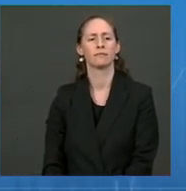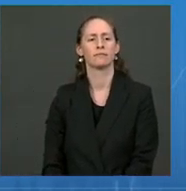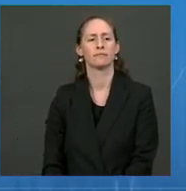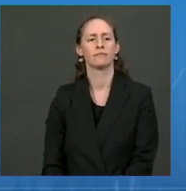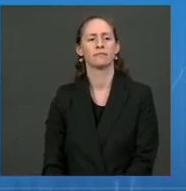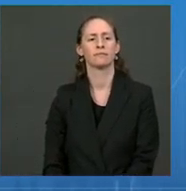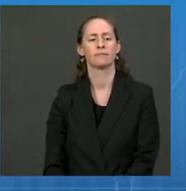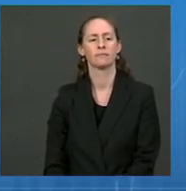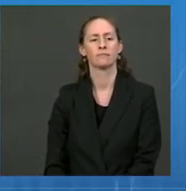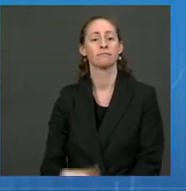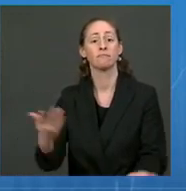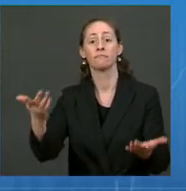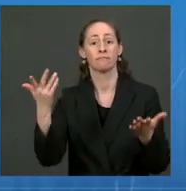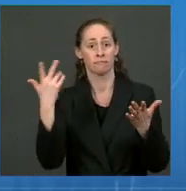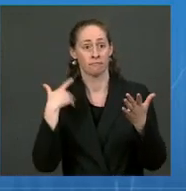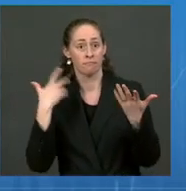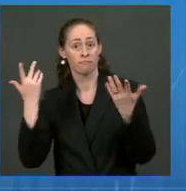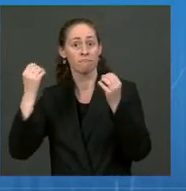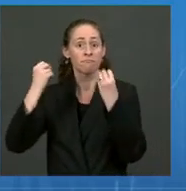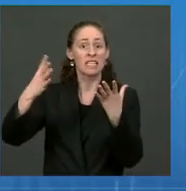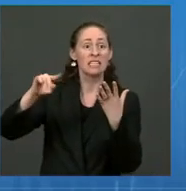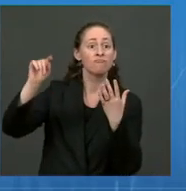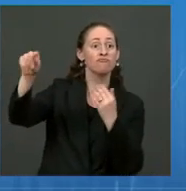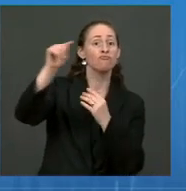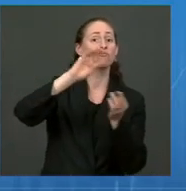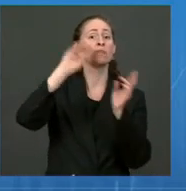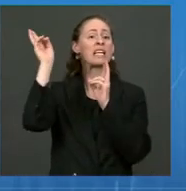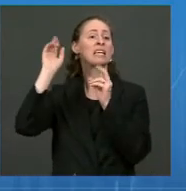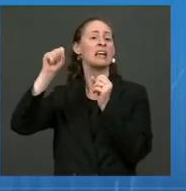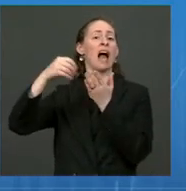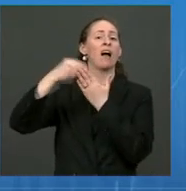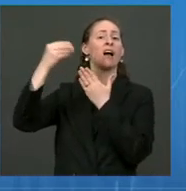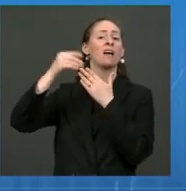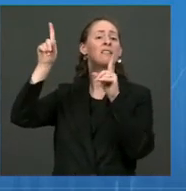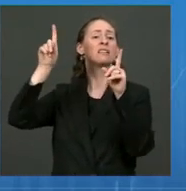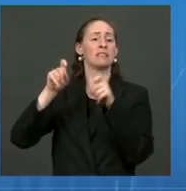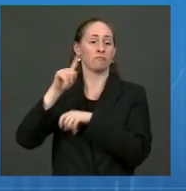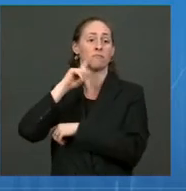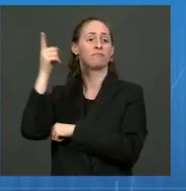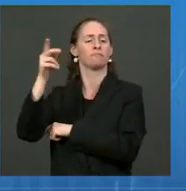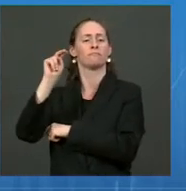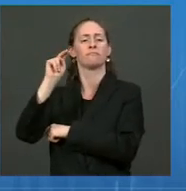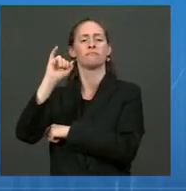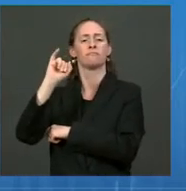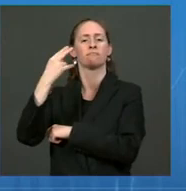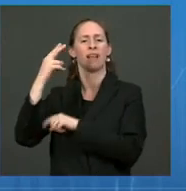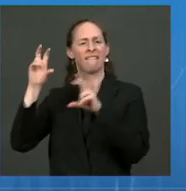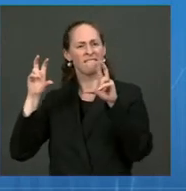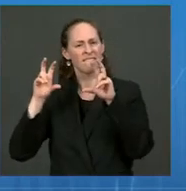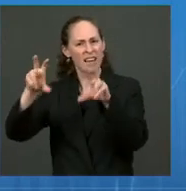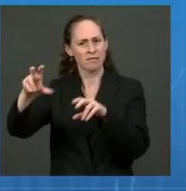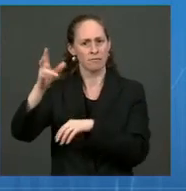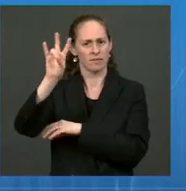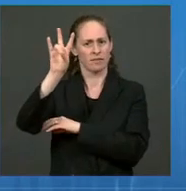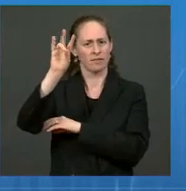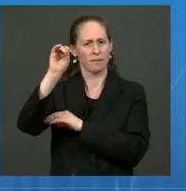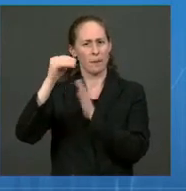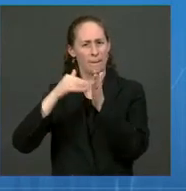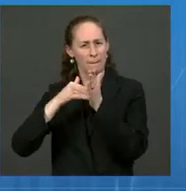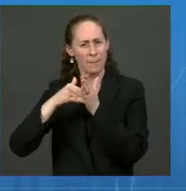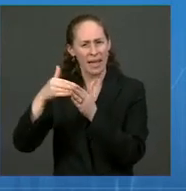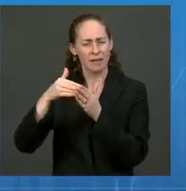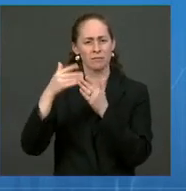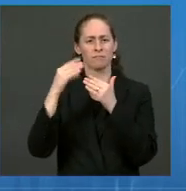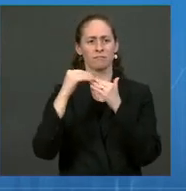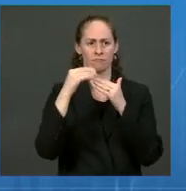NIH is investing $70 million from the American Rescue Plan to establish an accelerated pathway to